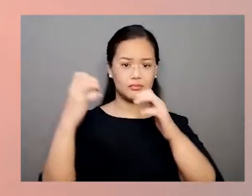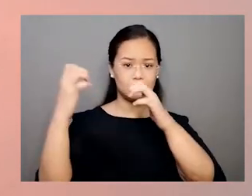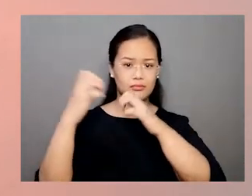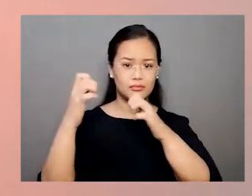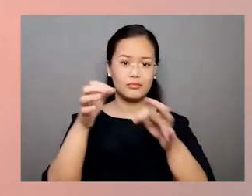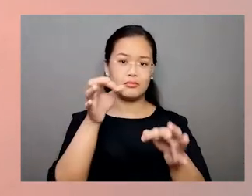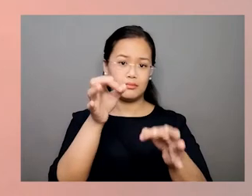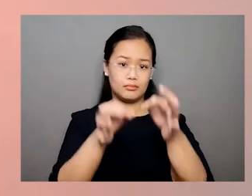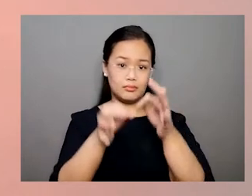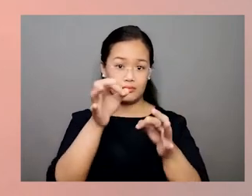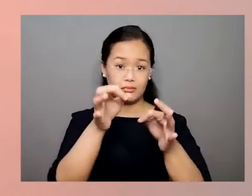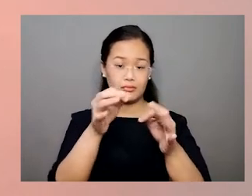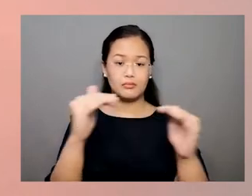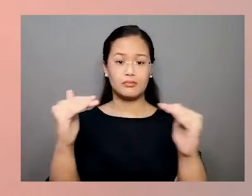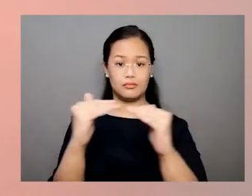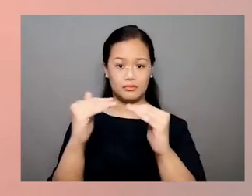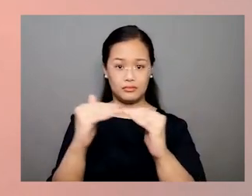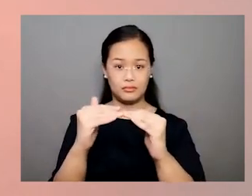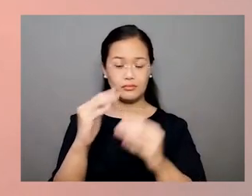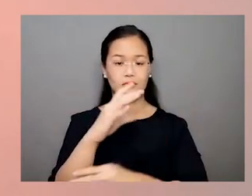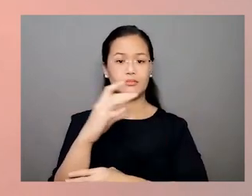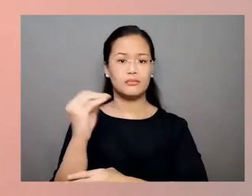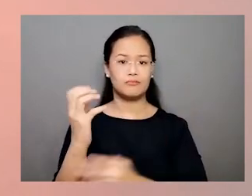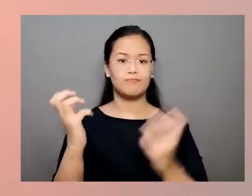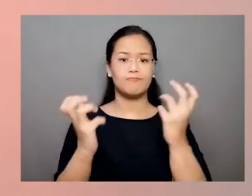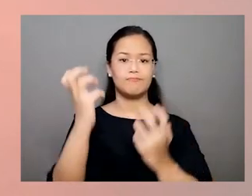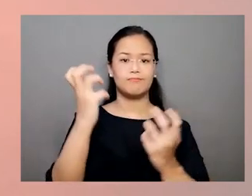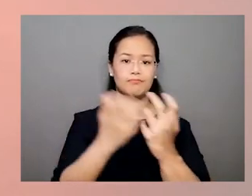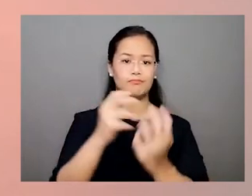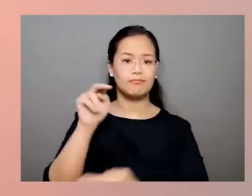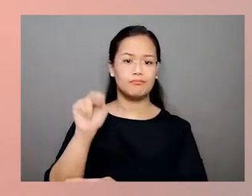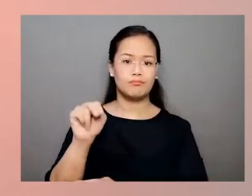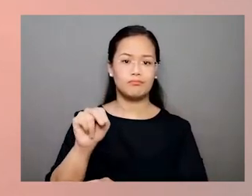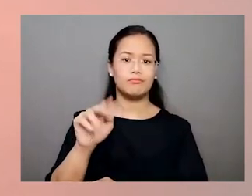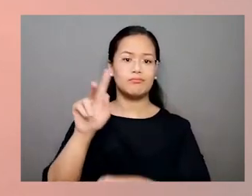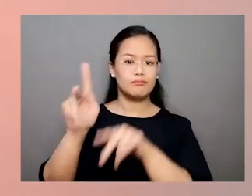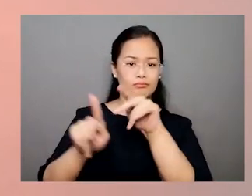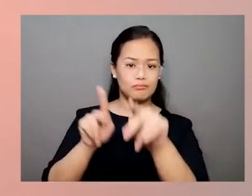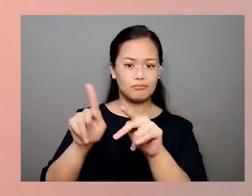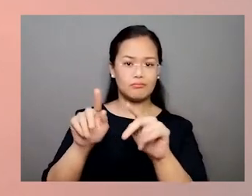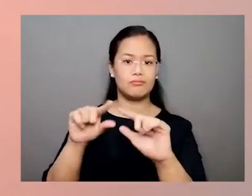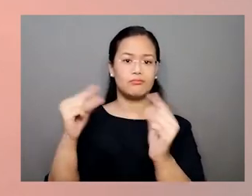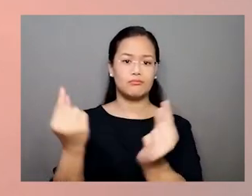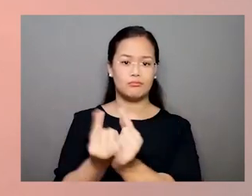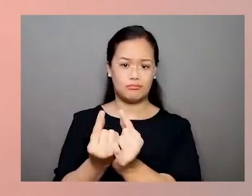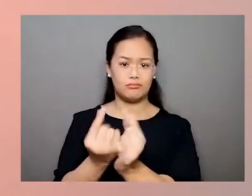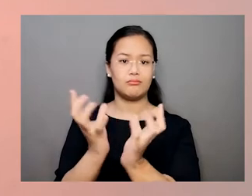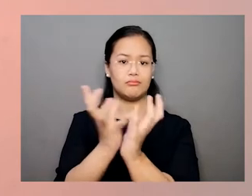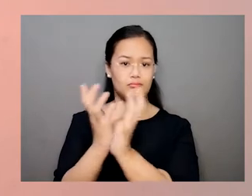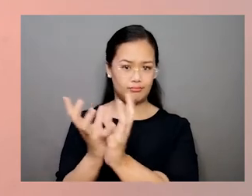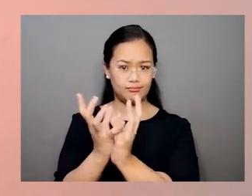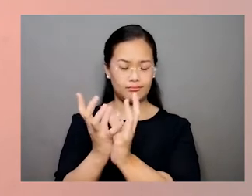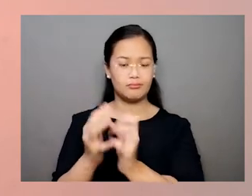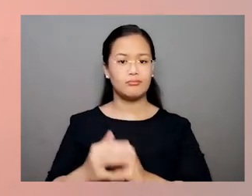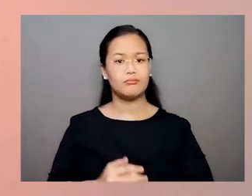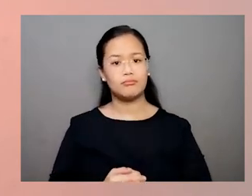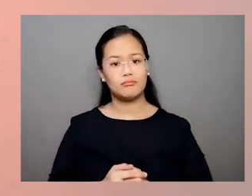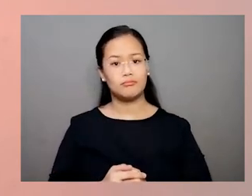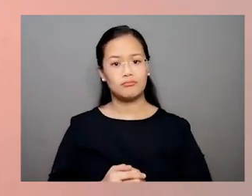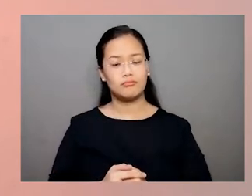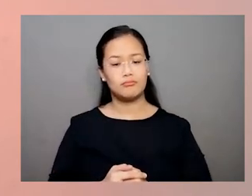Law is supposed to be just, fair, and responsive to the needs of individuals, groups, and communities.